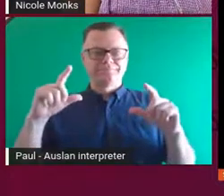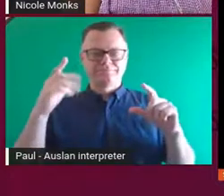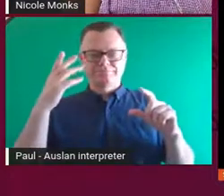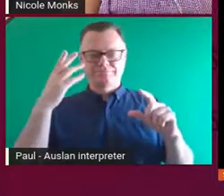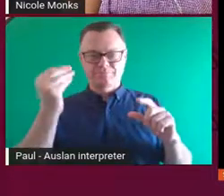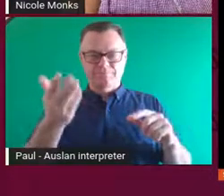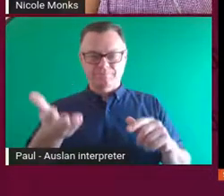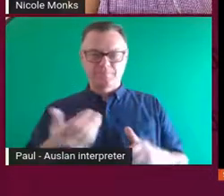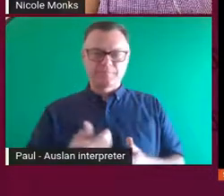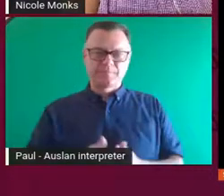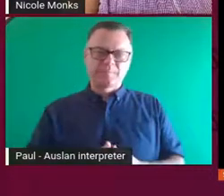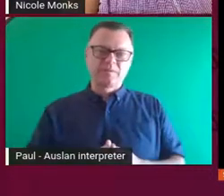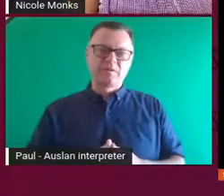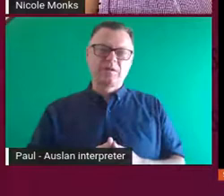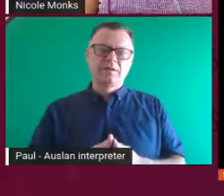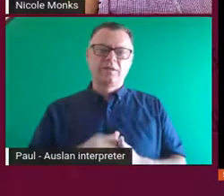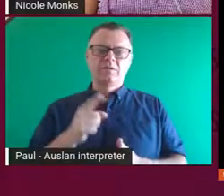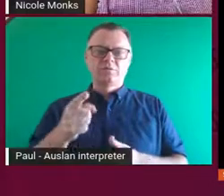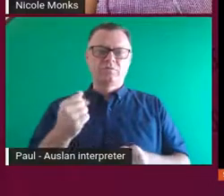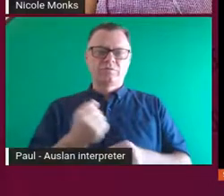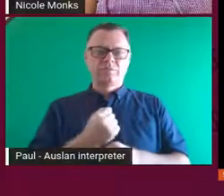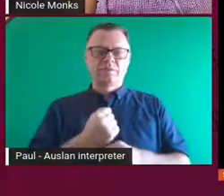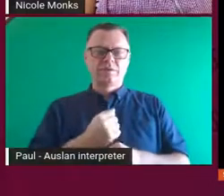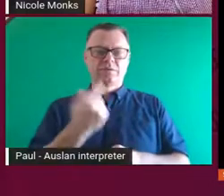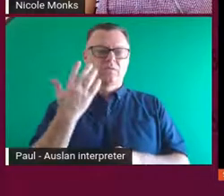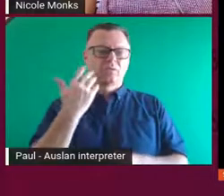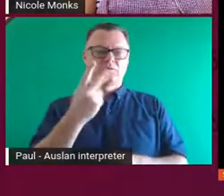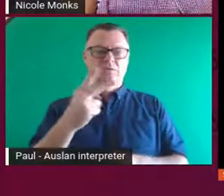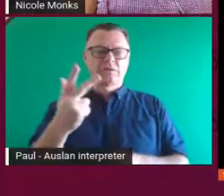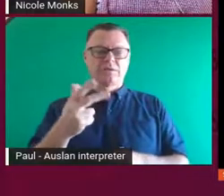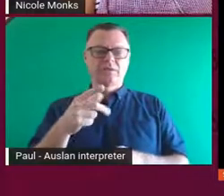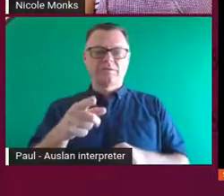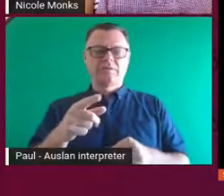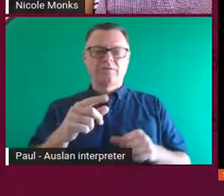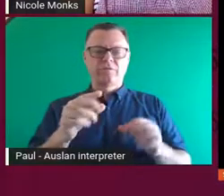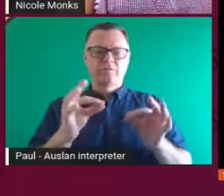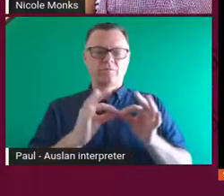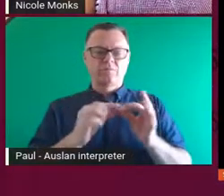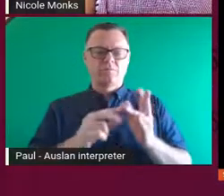did in 2018 for Sculpture by the Sea in Bondi.